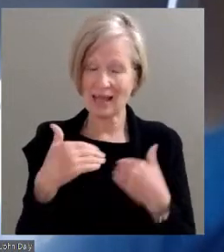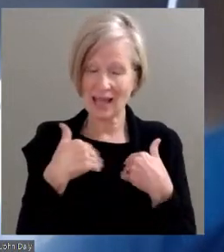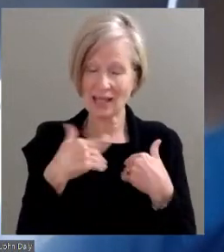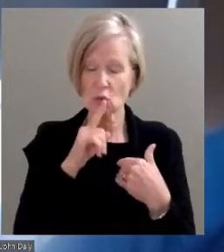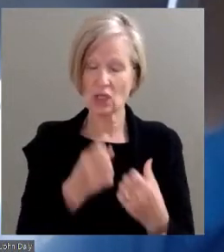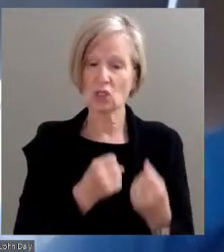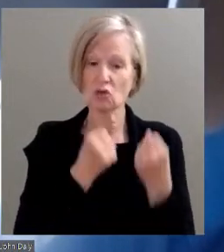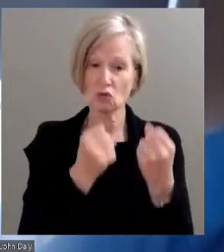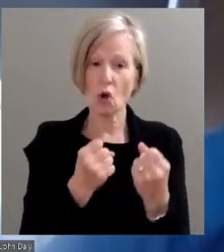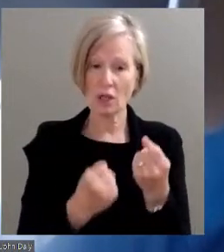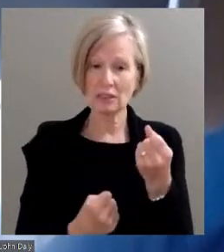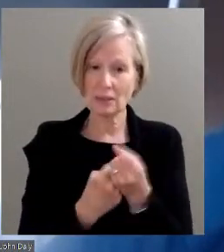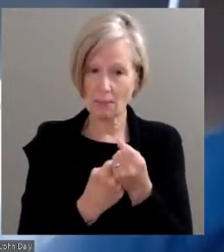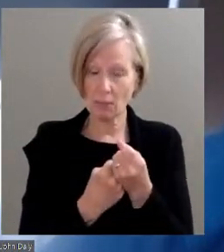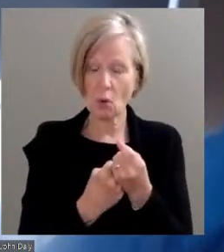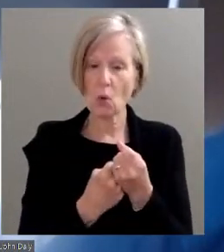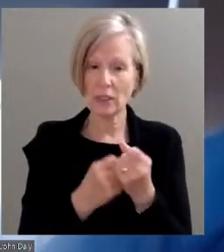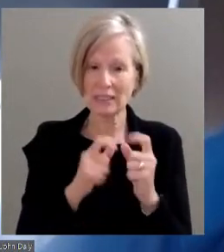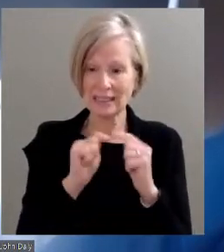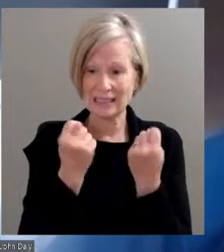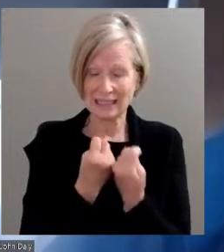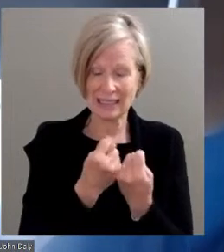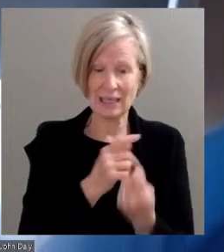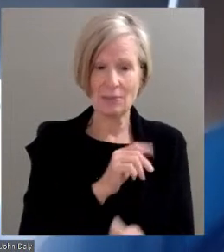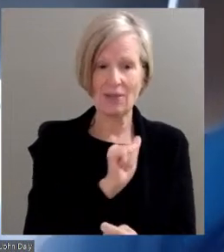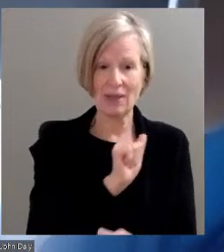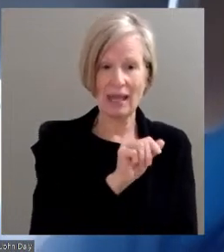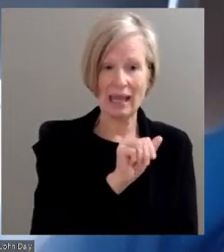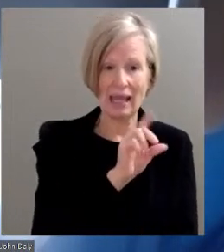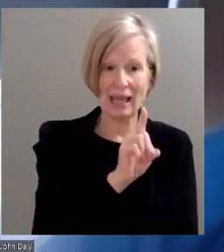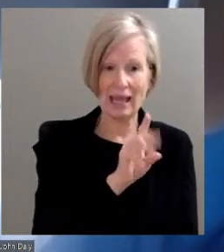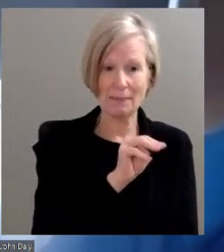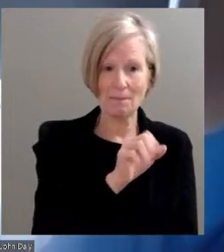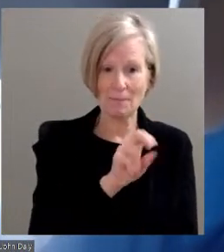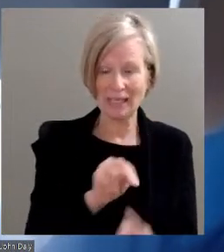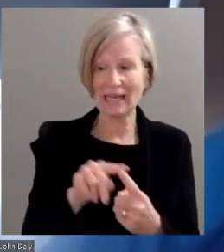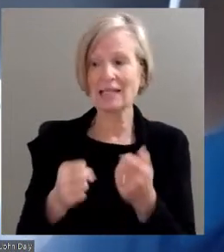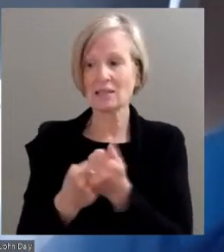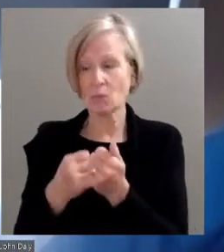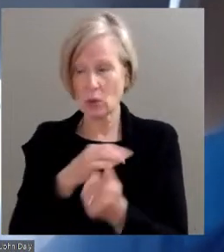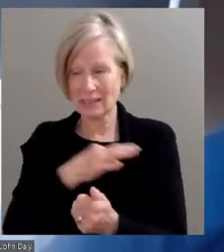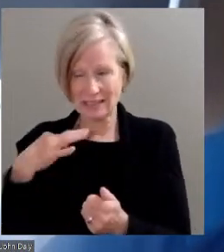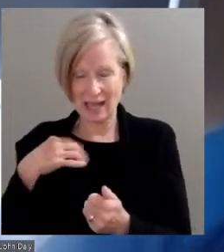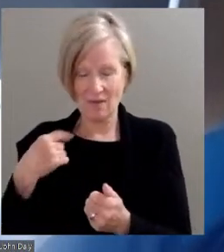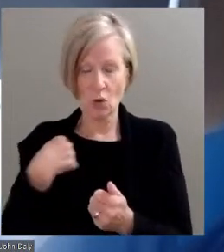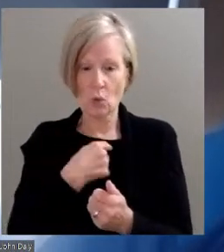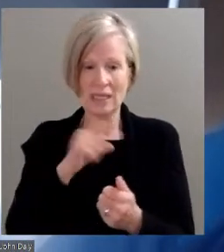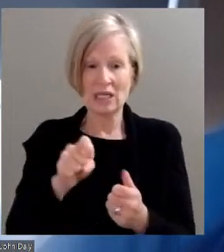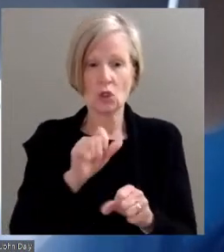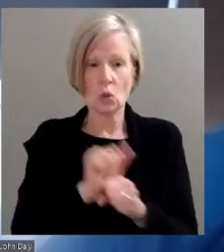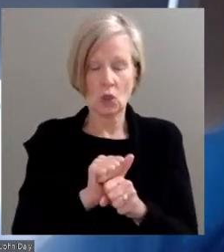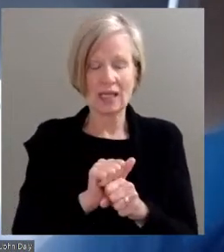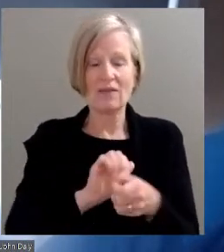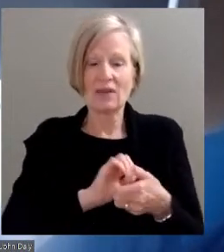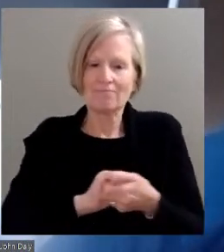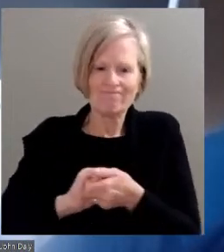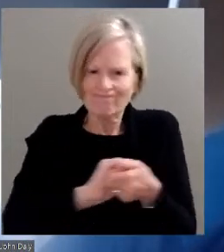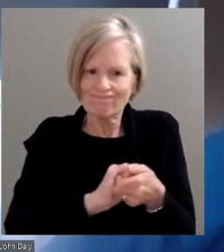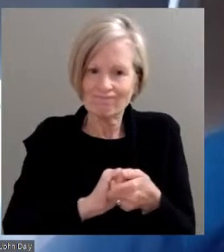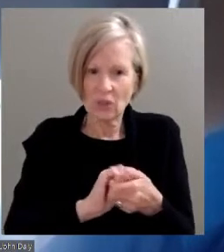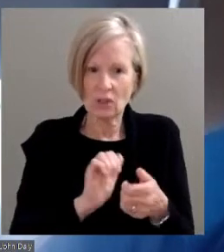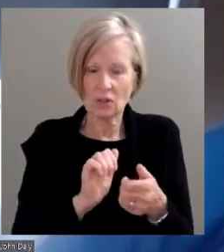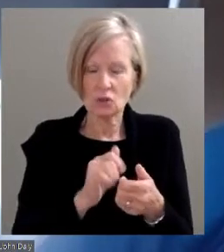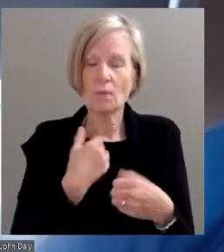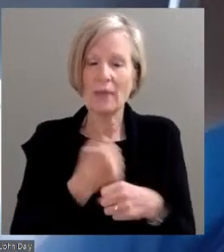support team in both its administrative and support staff. We will need to work even closer together to satisfy the needs of the